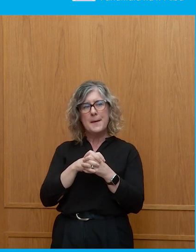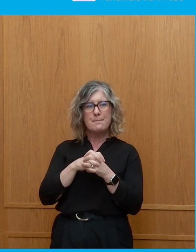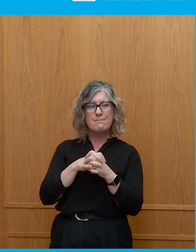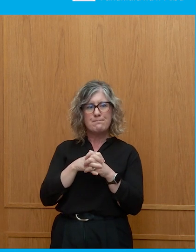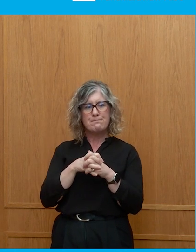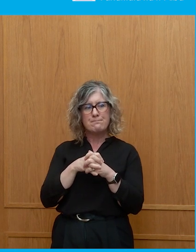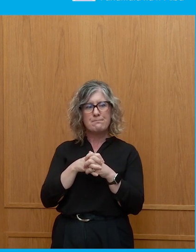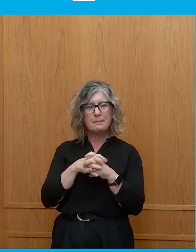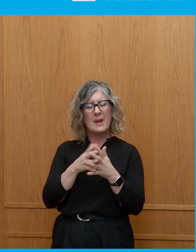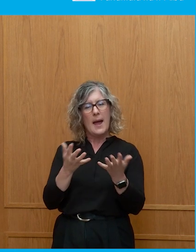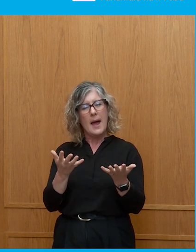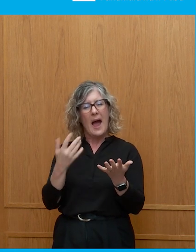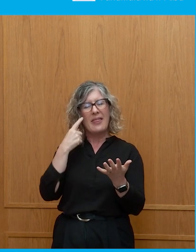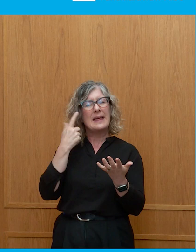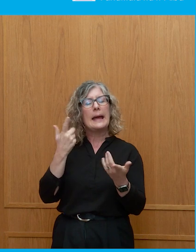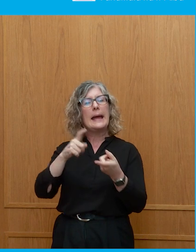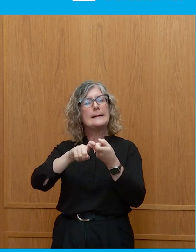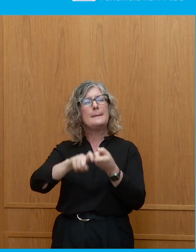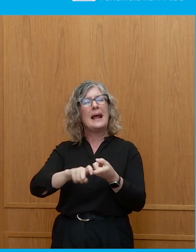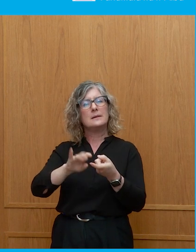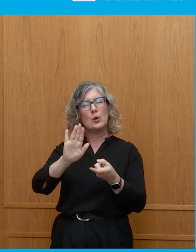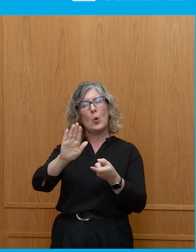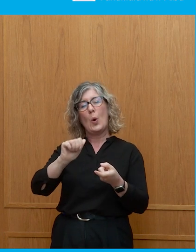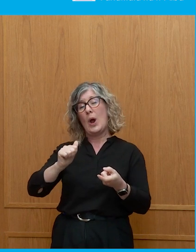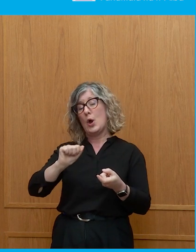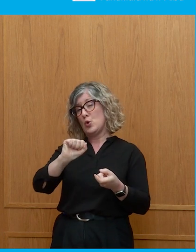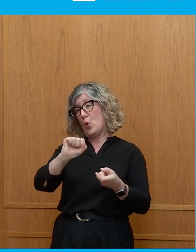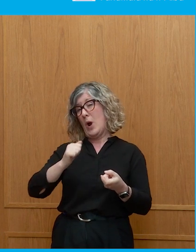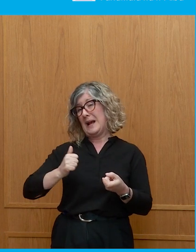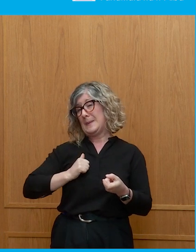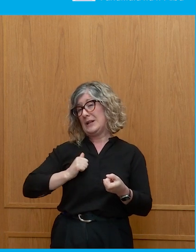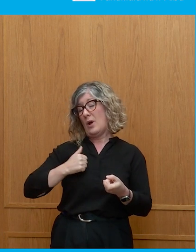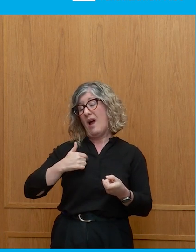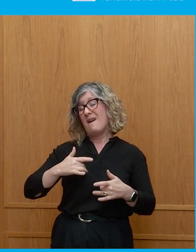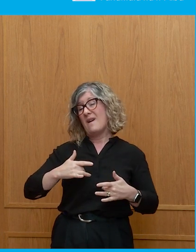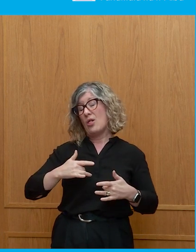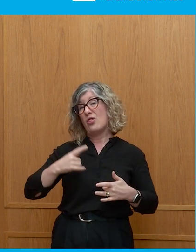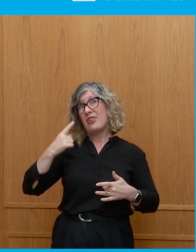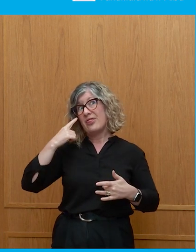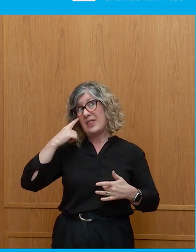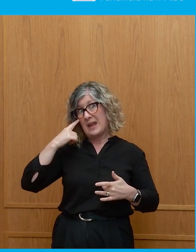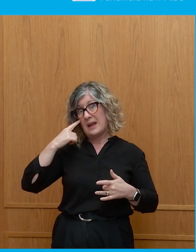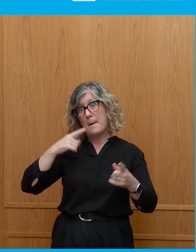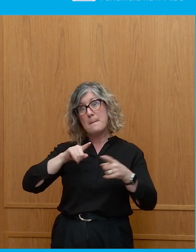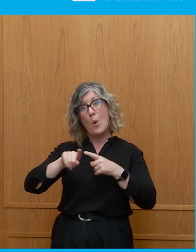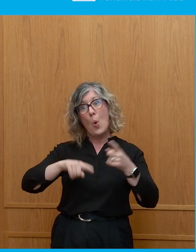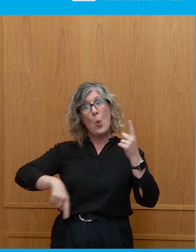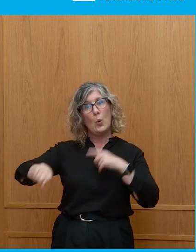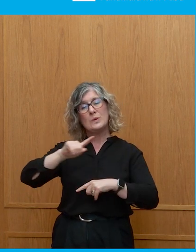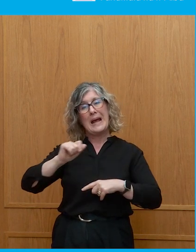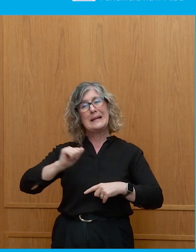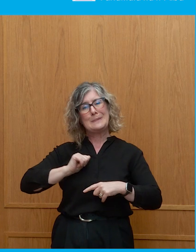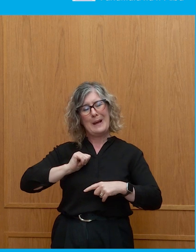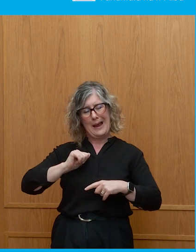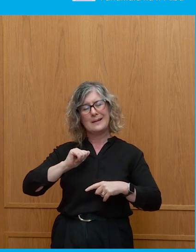to me, it sort of depends where your expectations were. But I think everyone expected a far kind of greater movement to the right